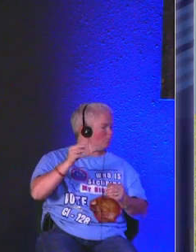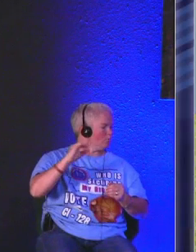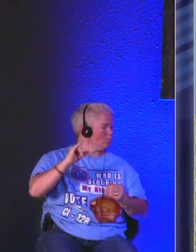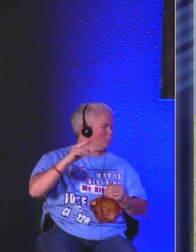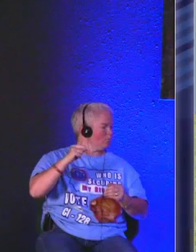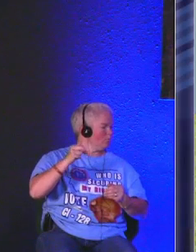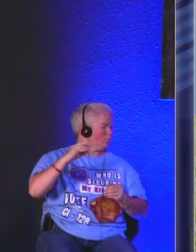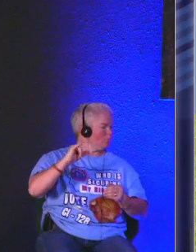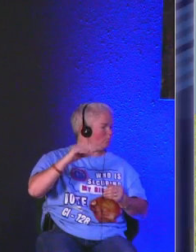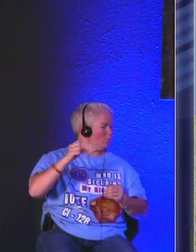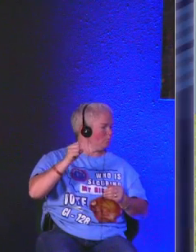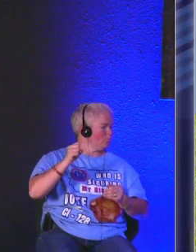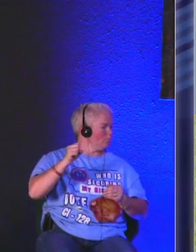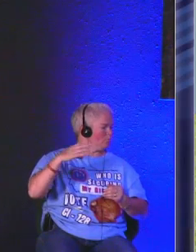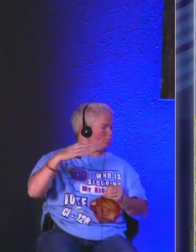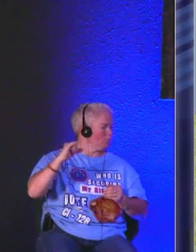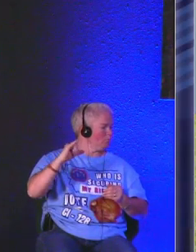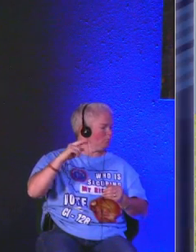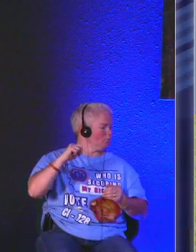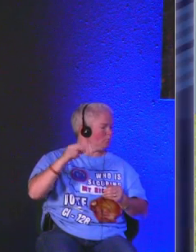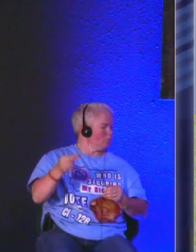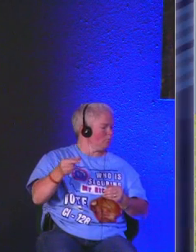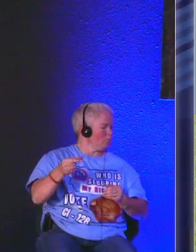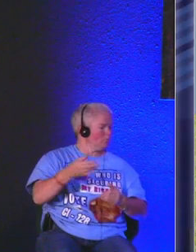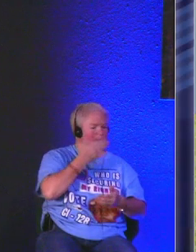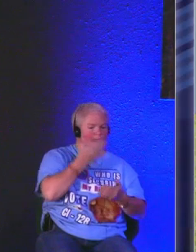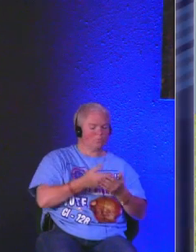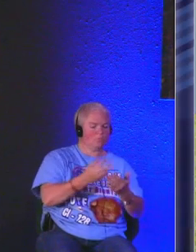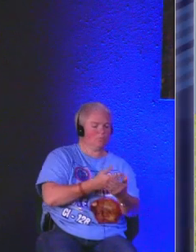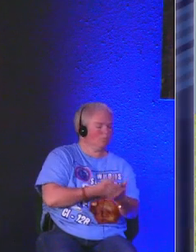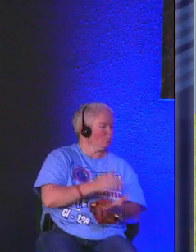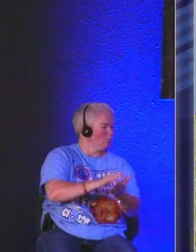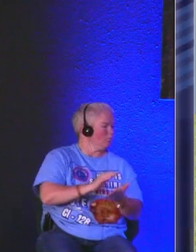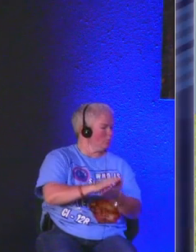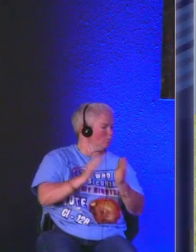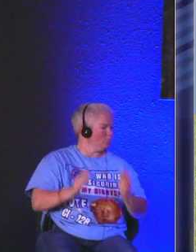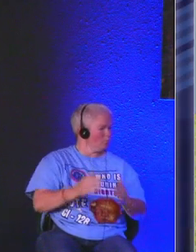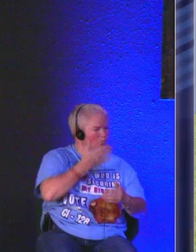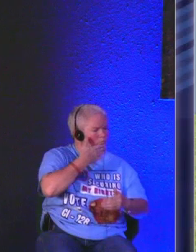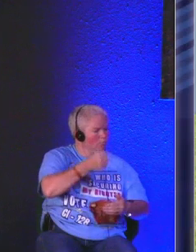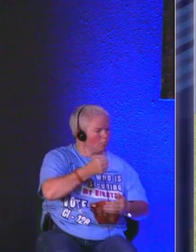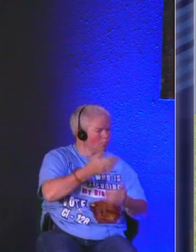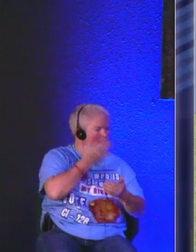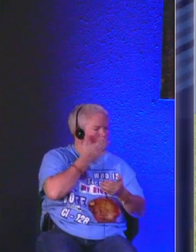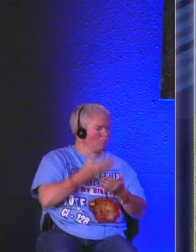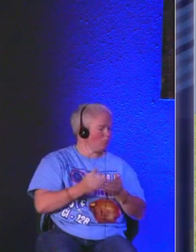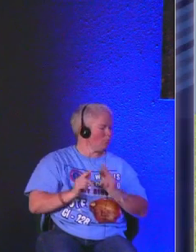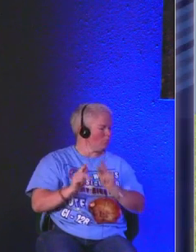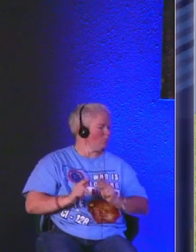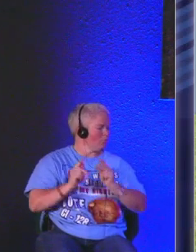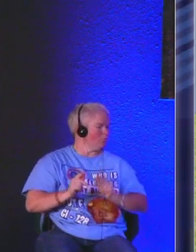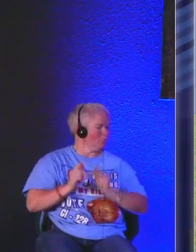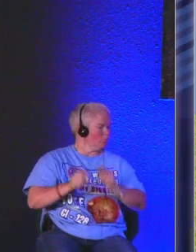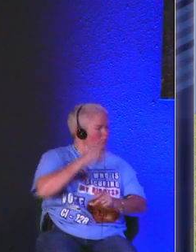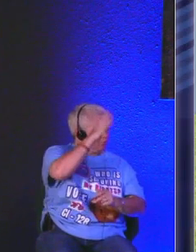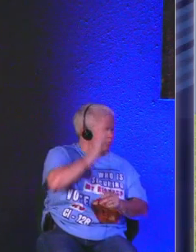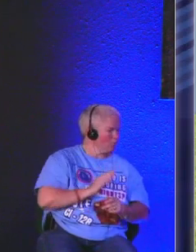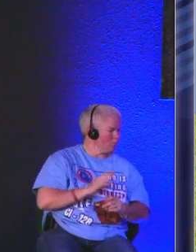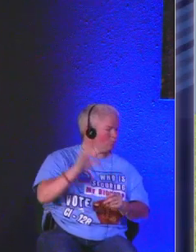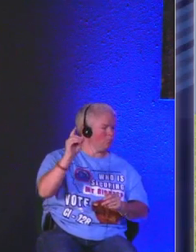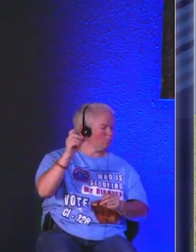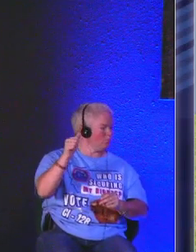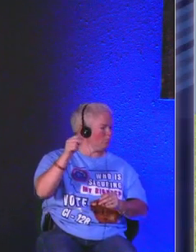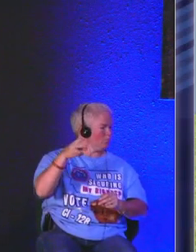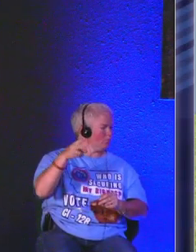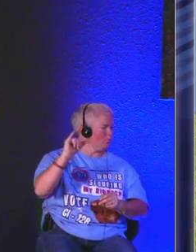reminiscing on the good shepherd's care brought the goodness and mercy of God to